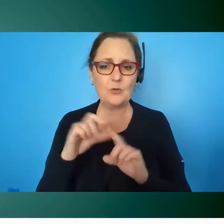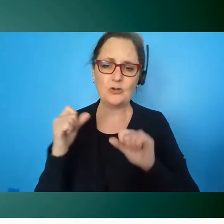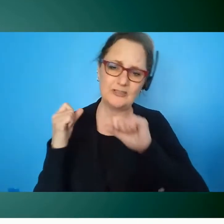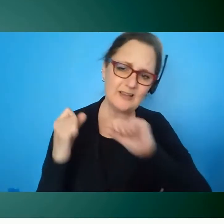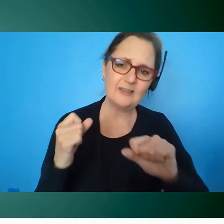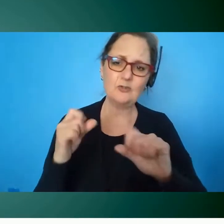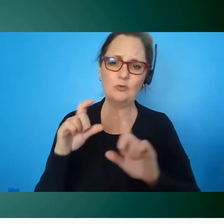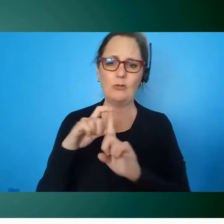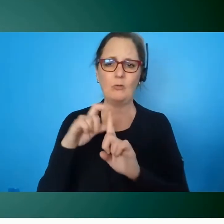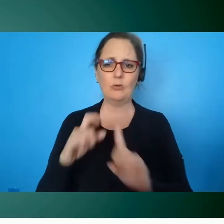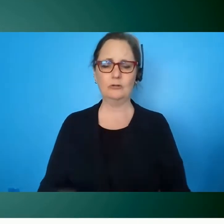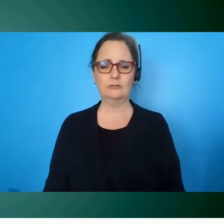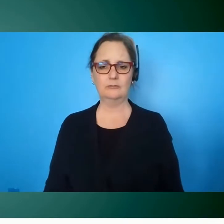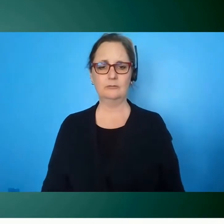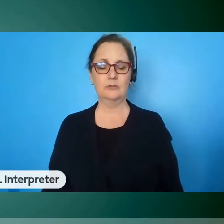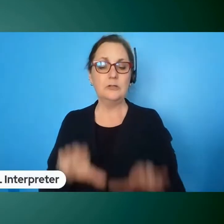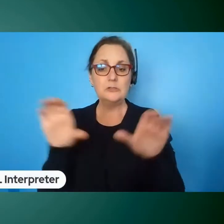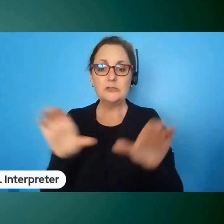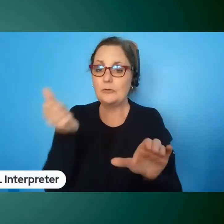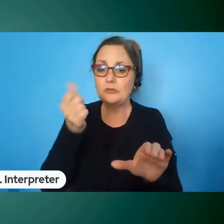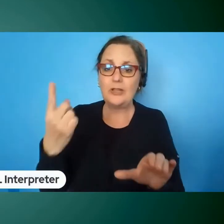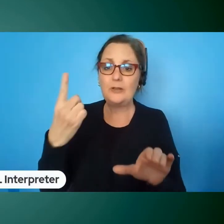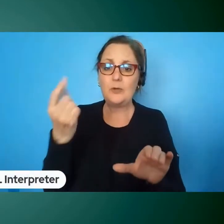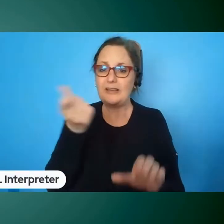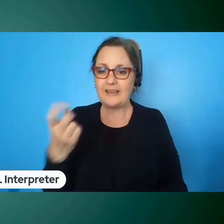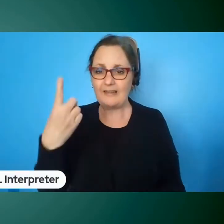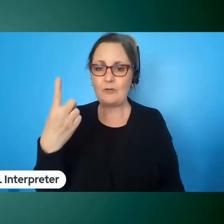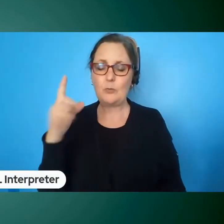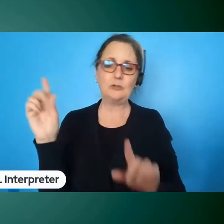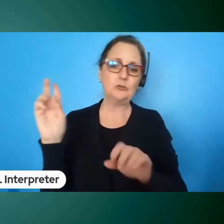and so i encourage anyone and everyone to use it